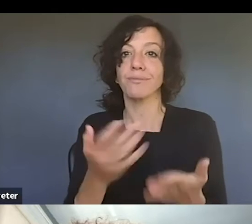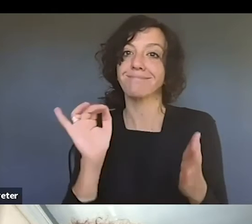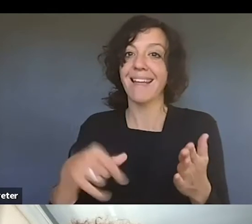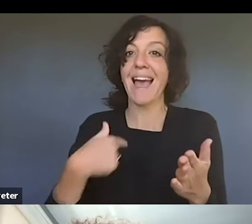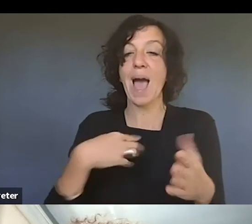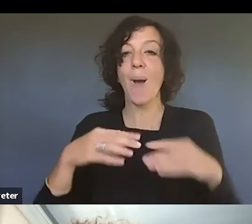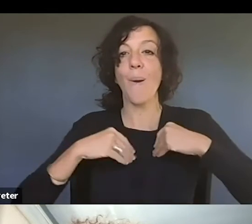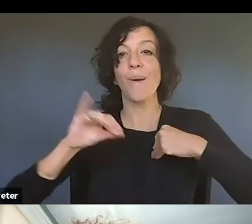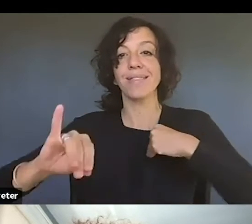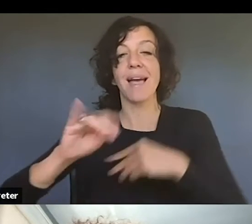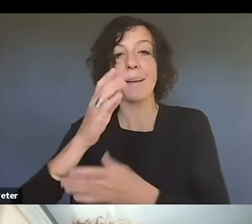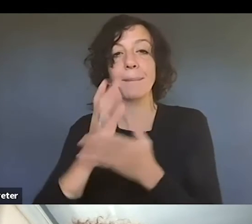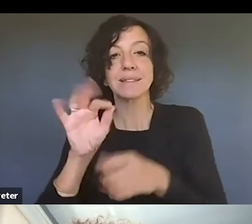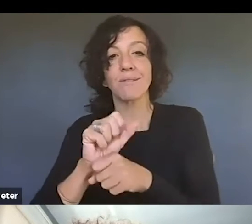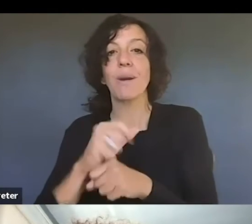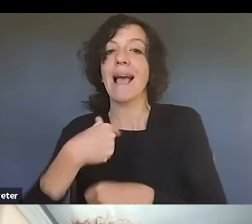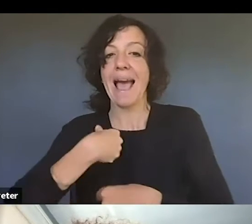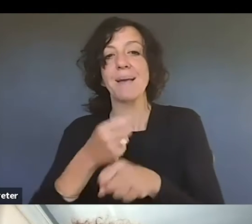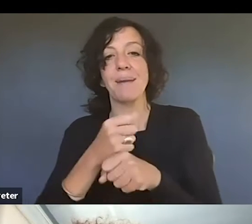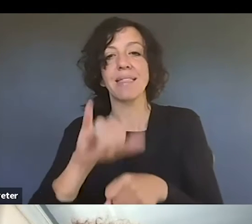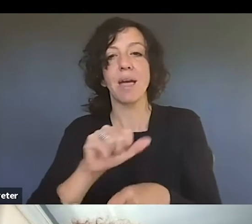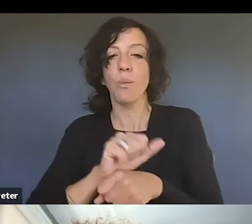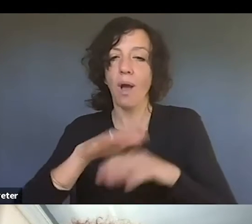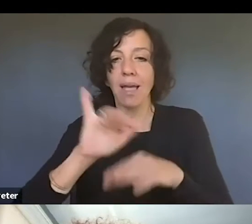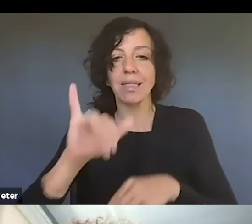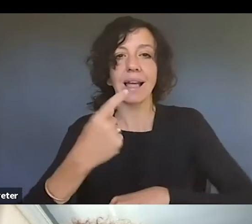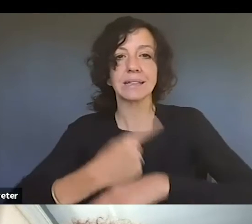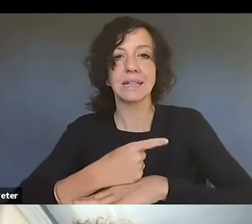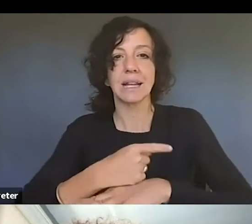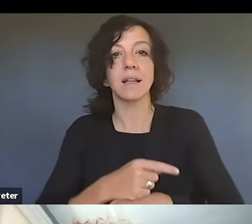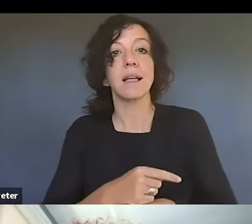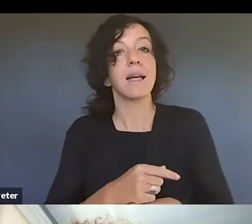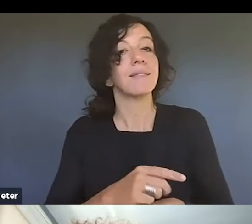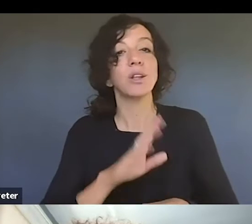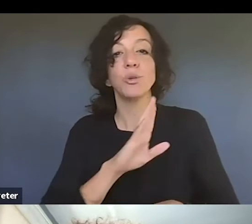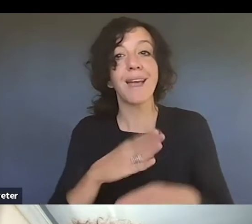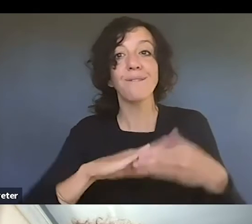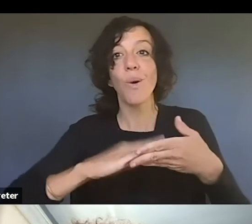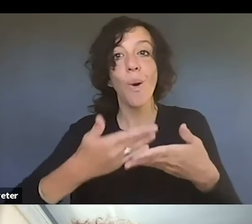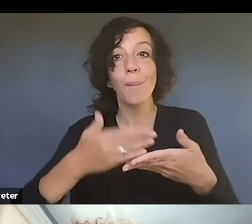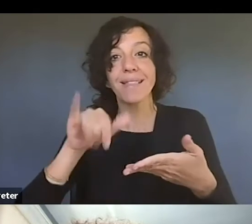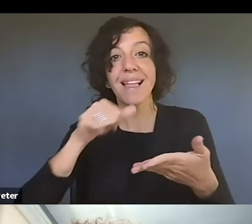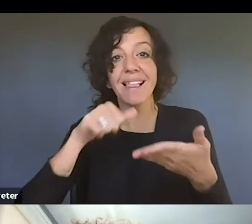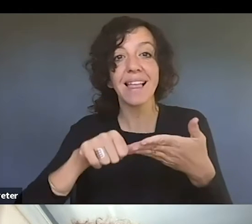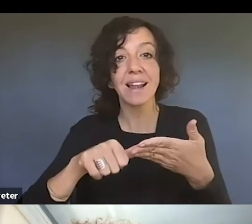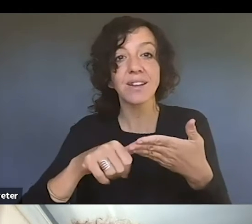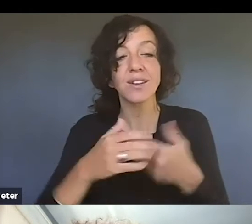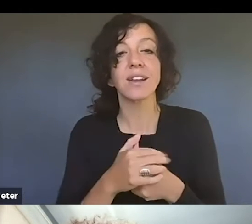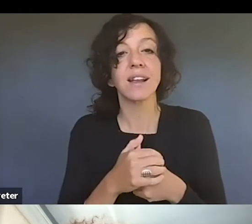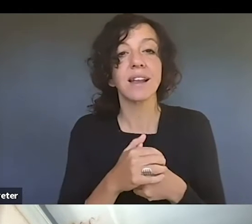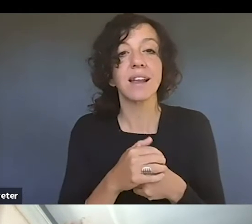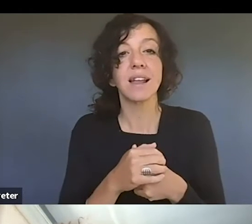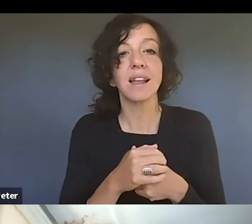owner and you're, you know, you created this work on this date. And you don't open up the, the package or you don't open up the envelope